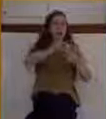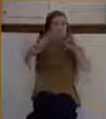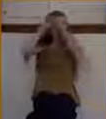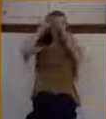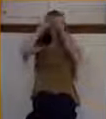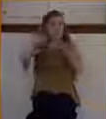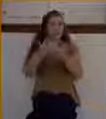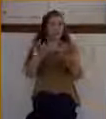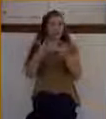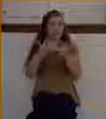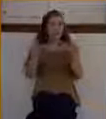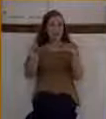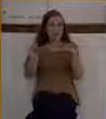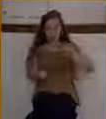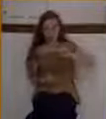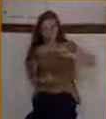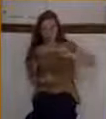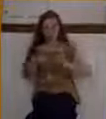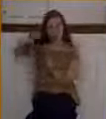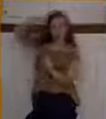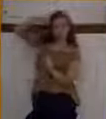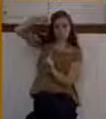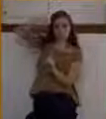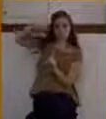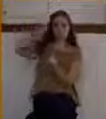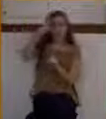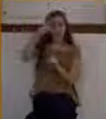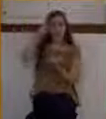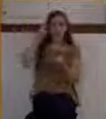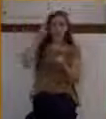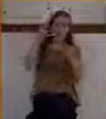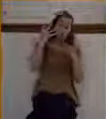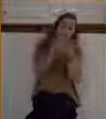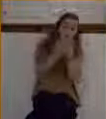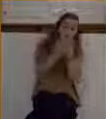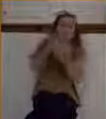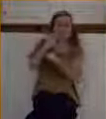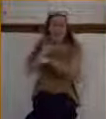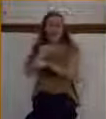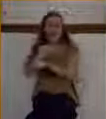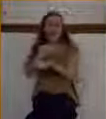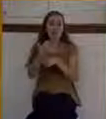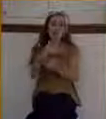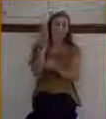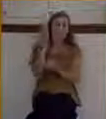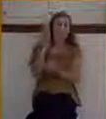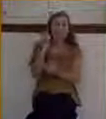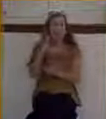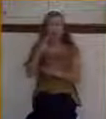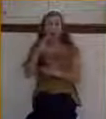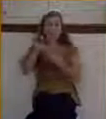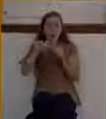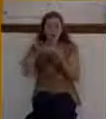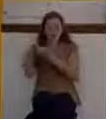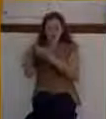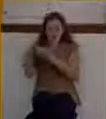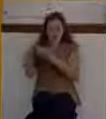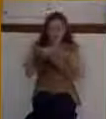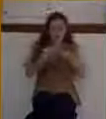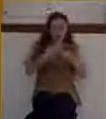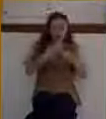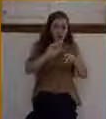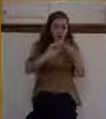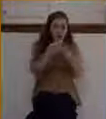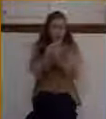million rods for dim, for night, for peripheral vision, and about 7 million cones